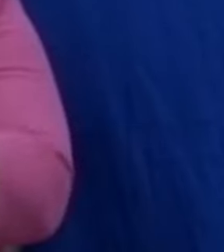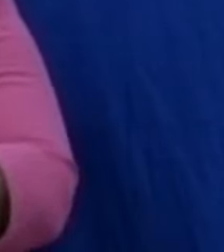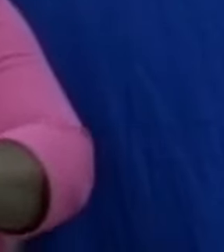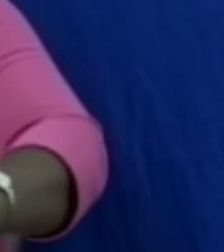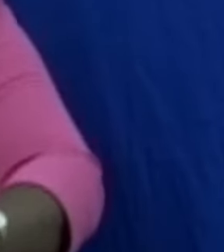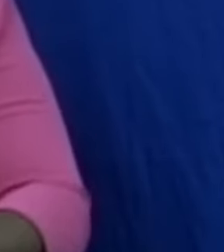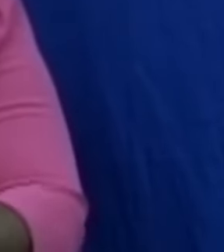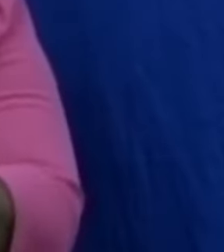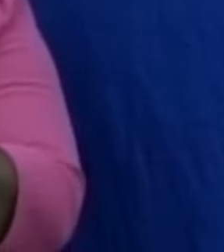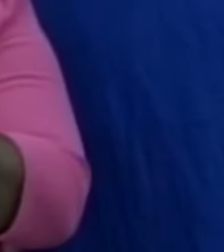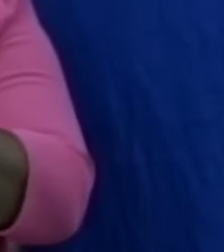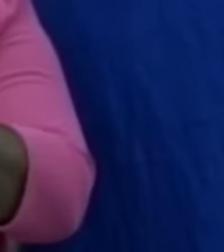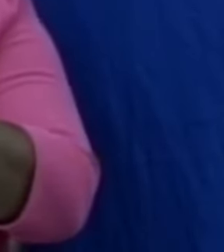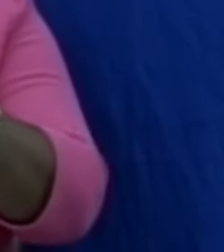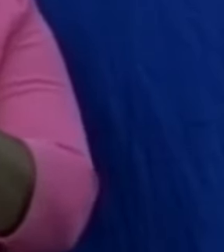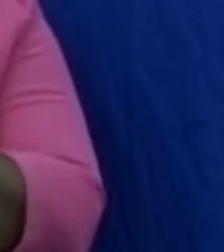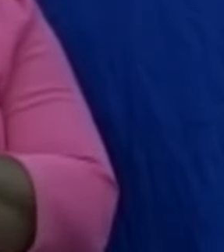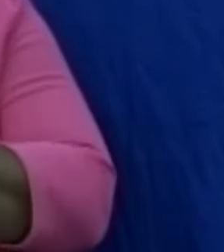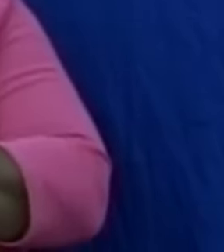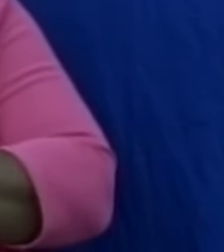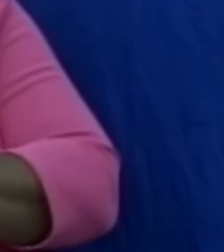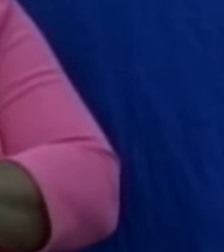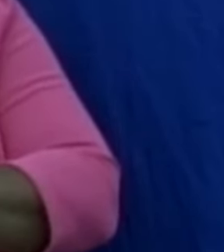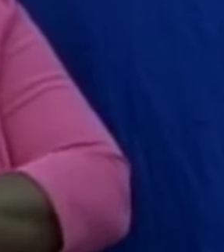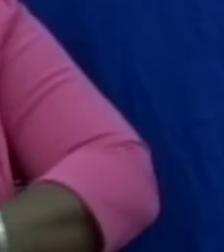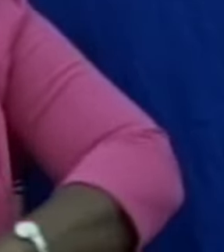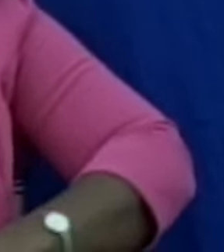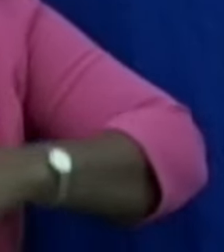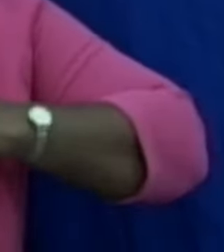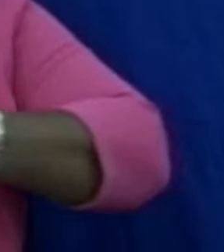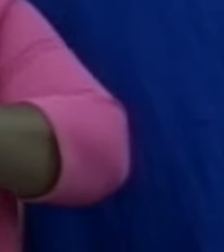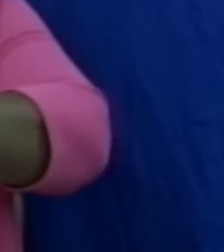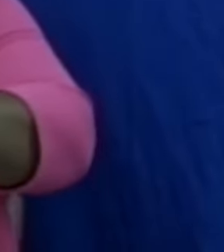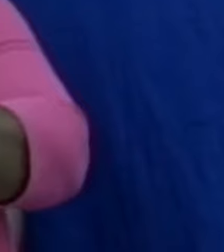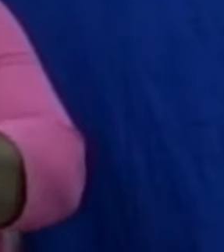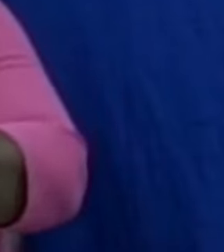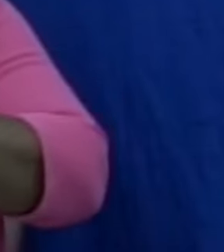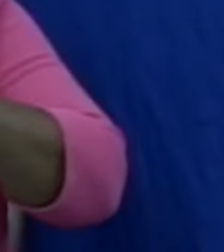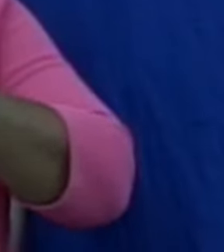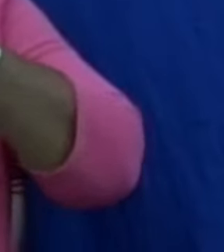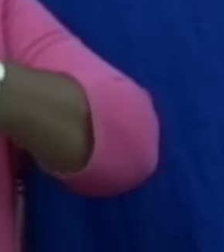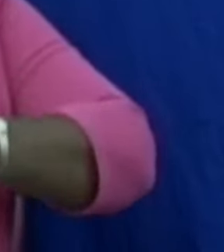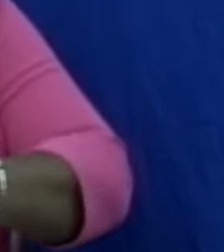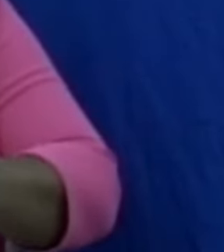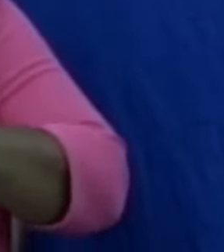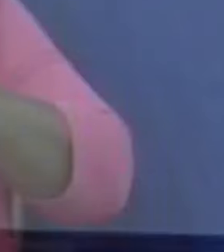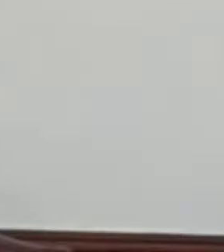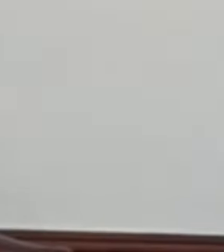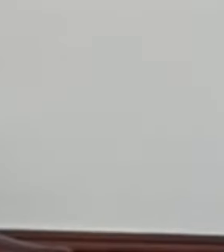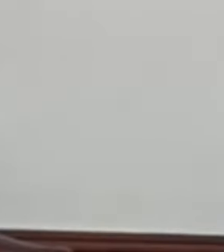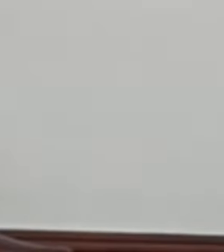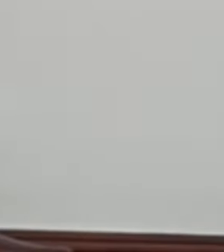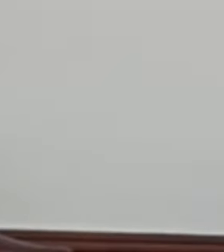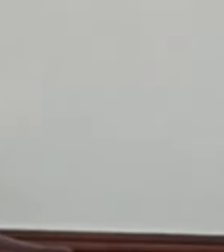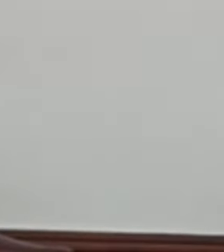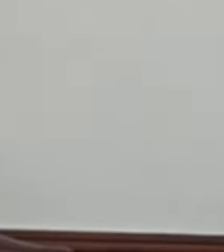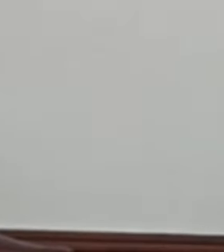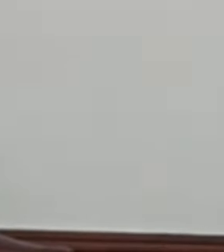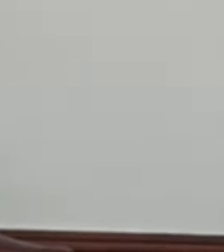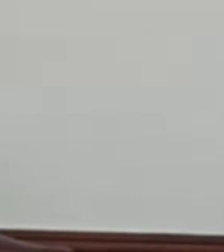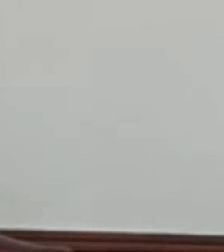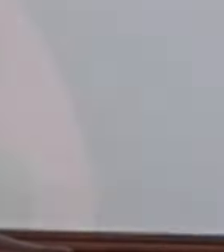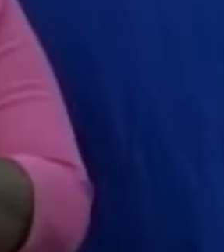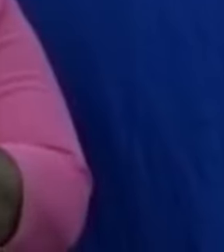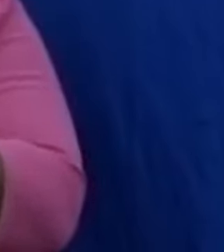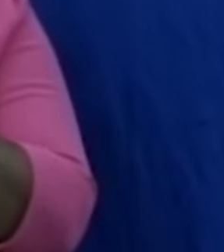persons who are perceived to have the disability to function normally. Because when we went and we met with the professionals and you can see them here all